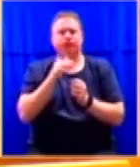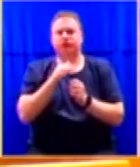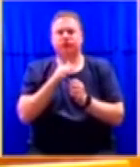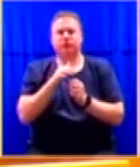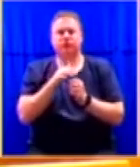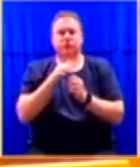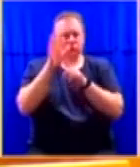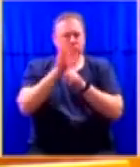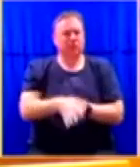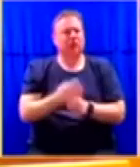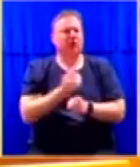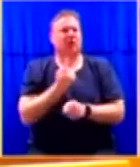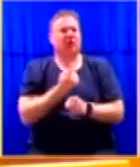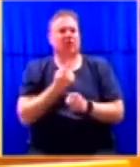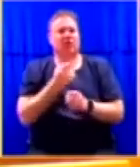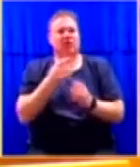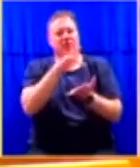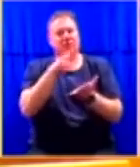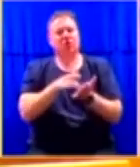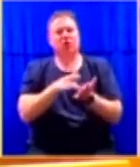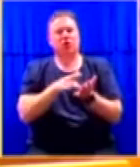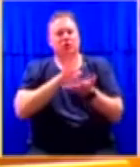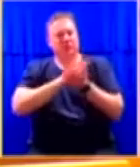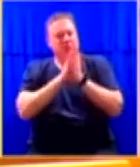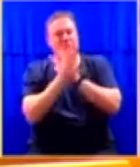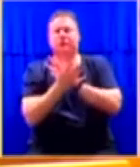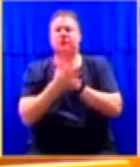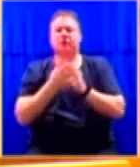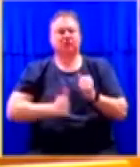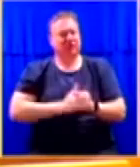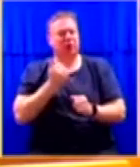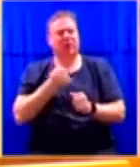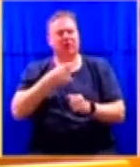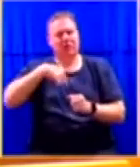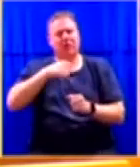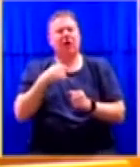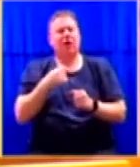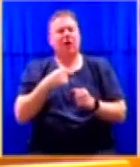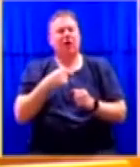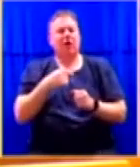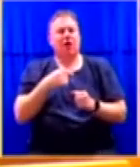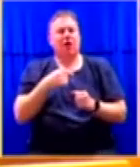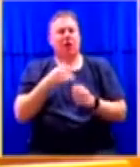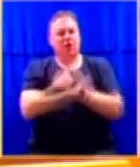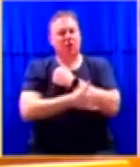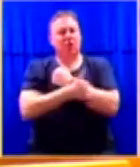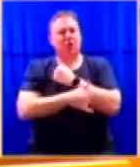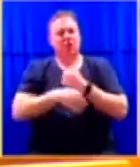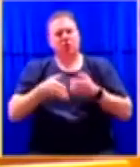conditions that would compromise and sacrifice our own sovereignty as a nation.